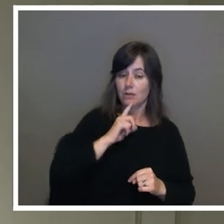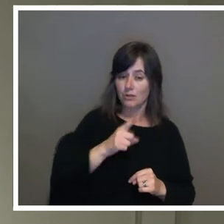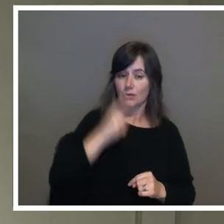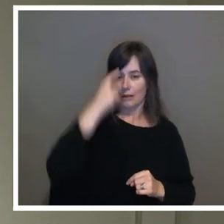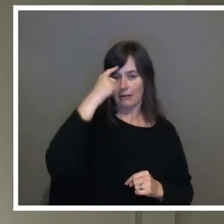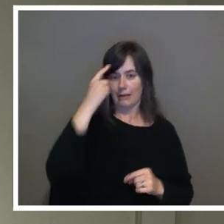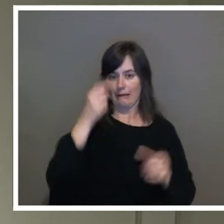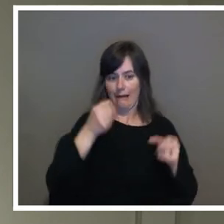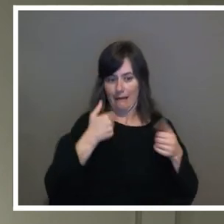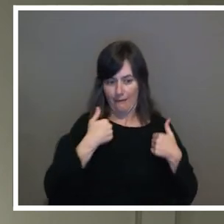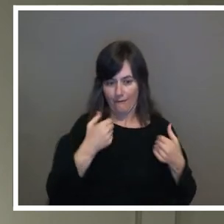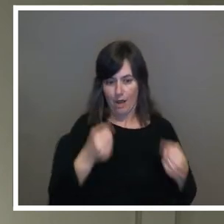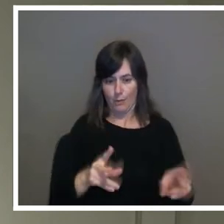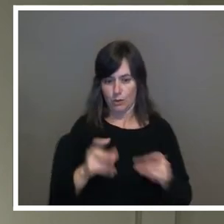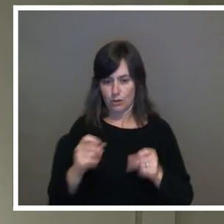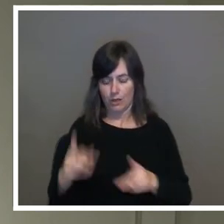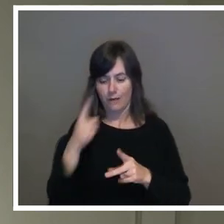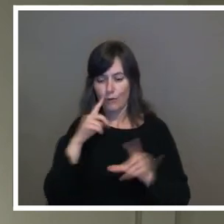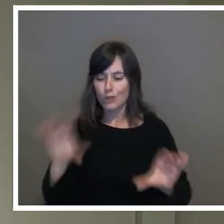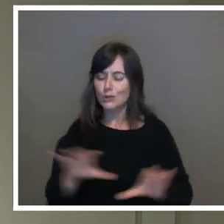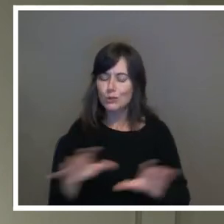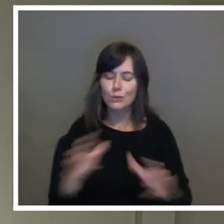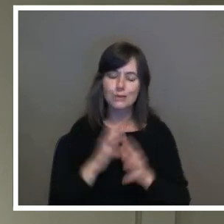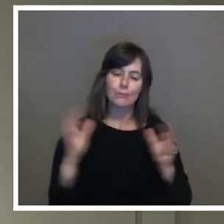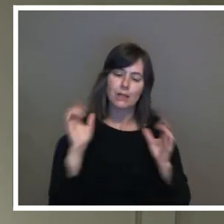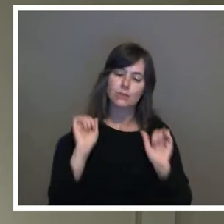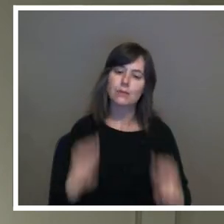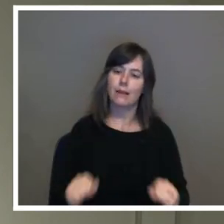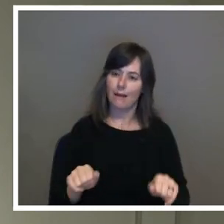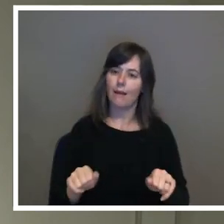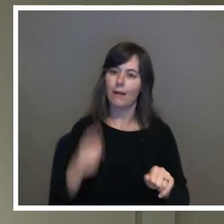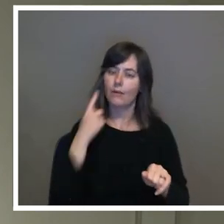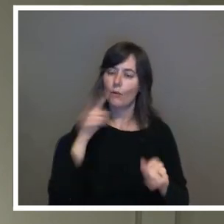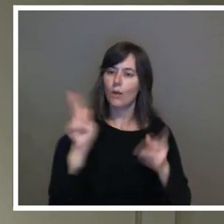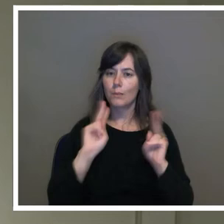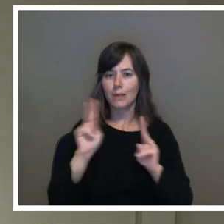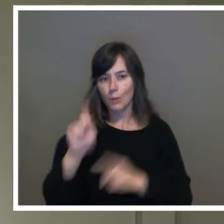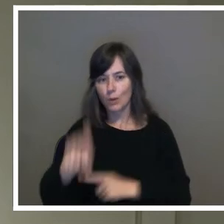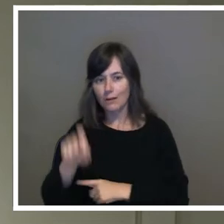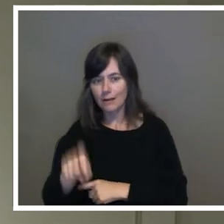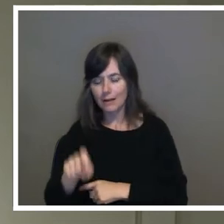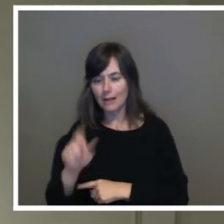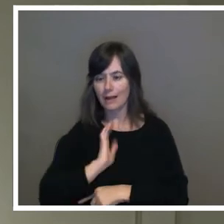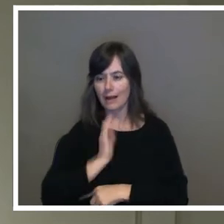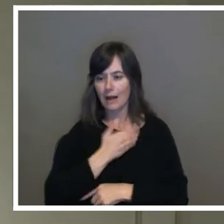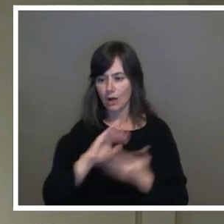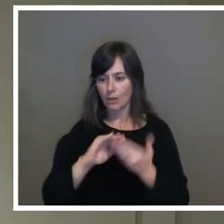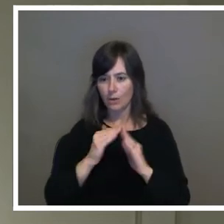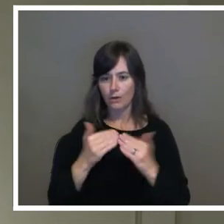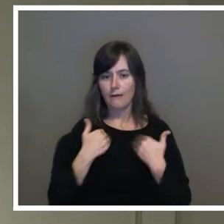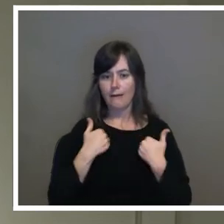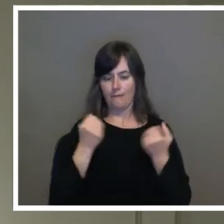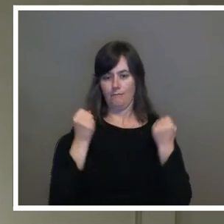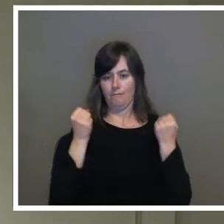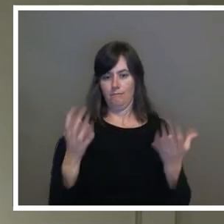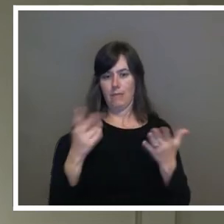to do as much as we possibly can for those in need in our community. We've got a lot of programs that do that, but we, you we're